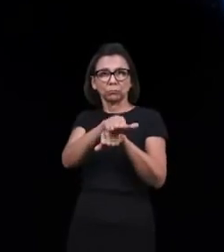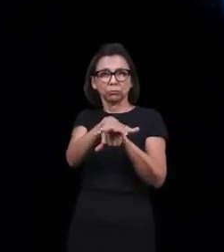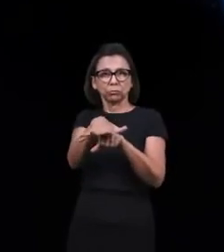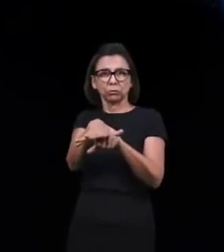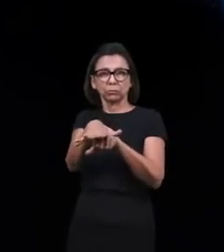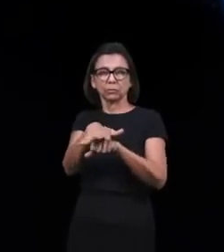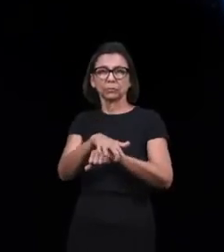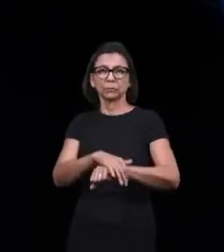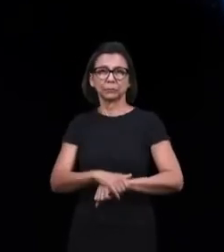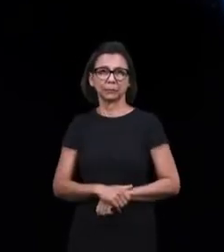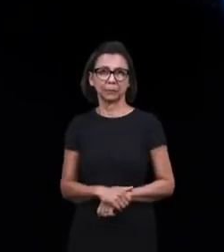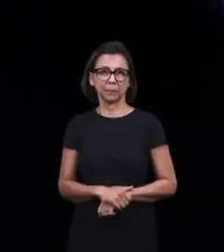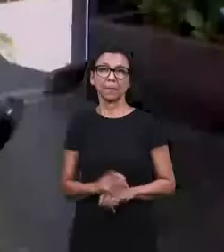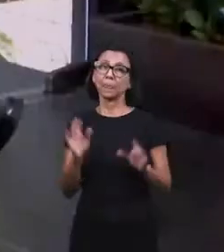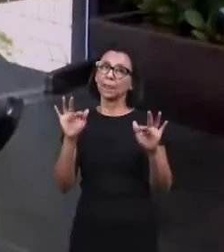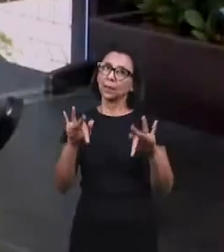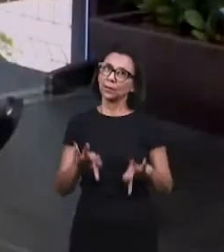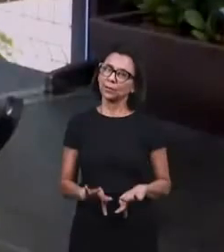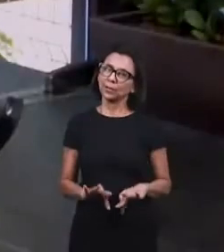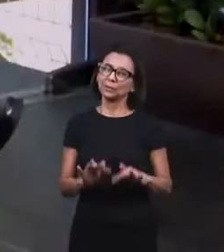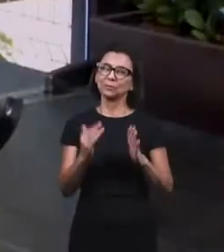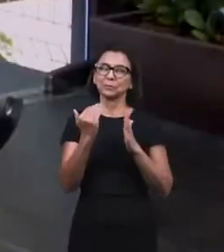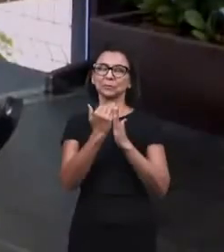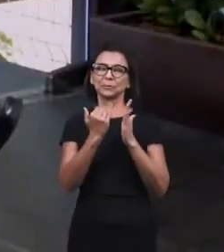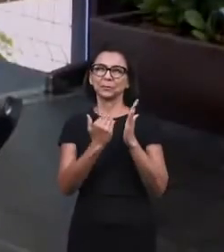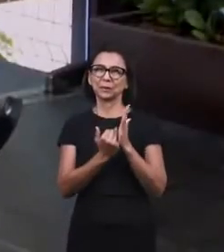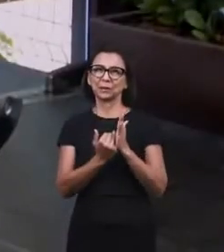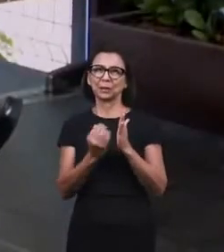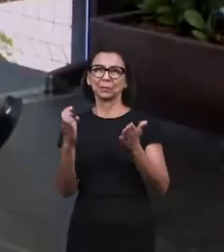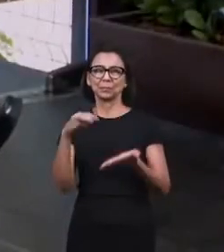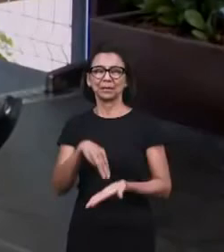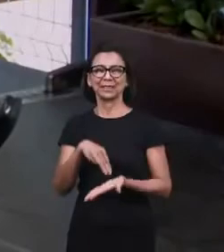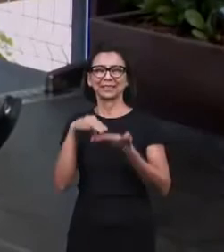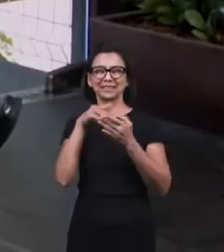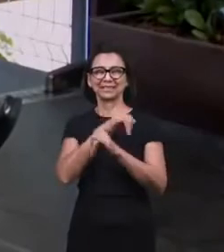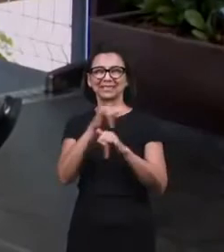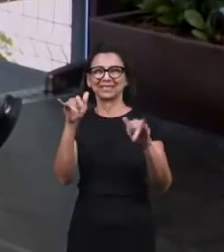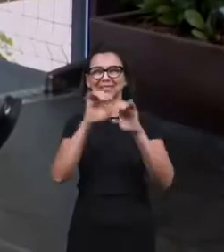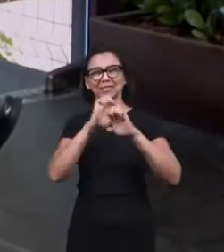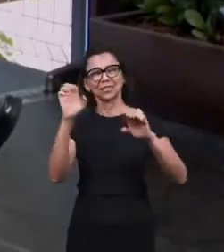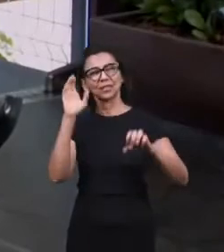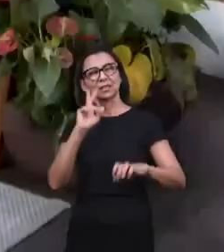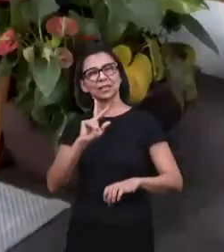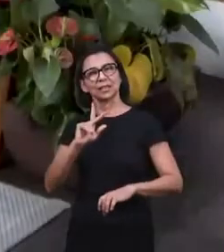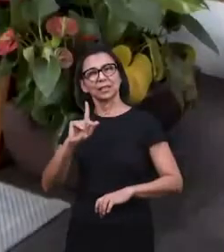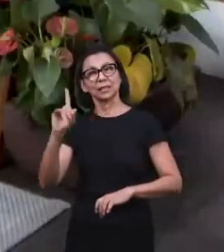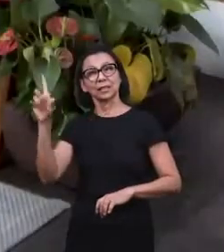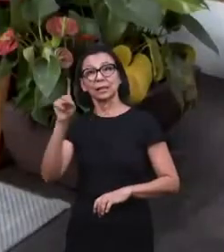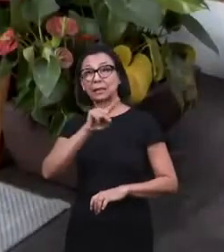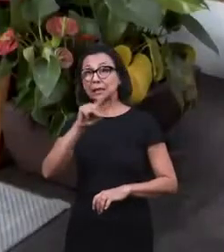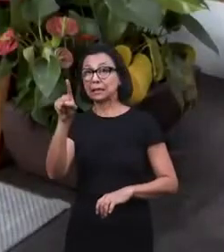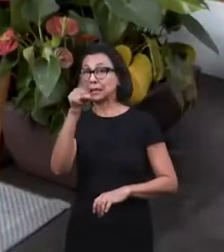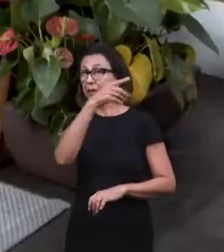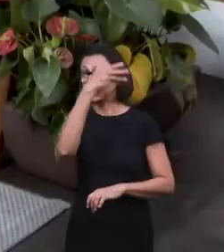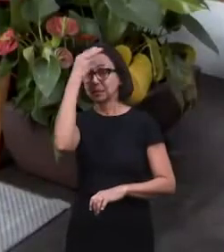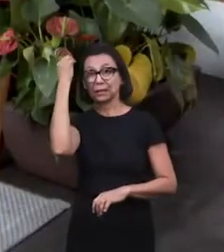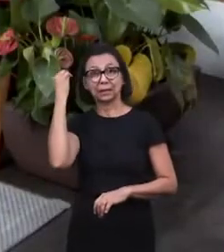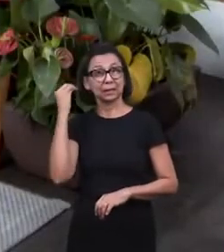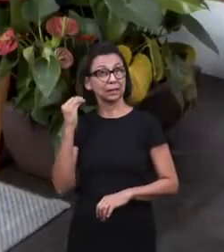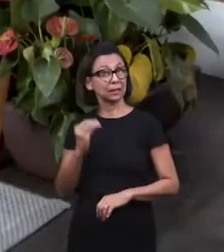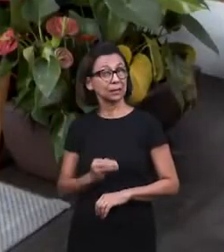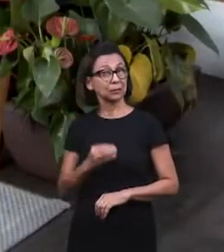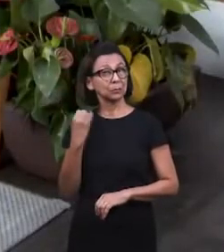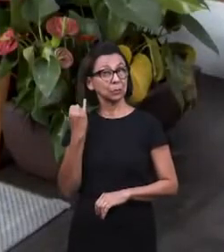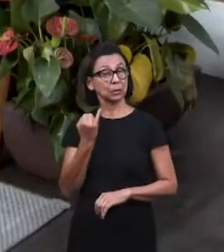coming to end of this edition of maranatha christian churches announcing the eternal gospel and do not forget every